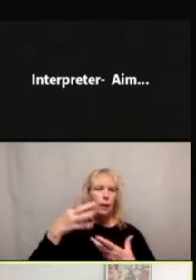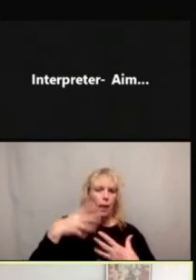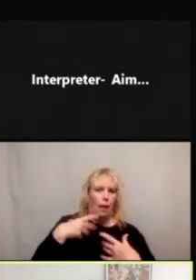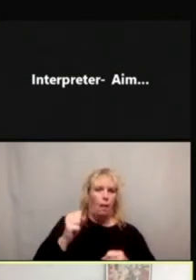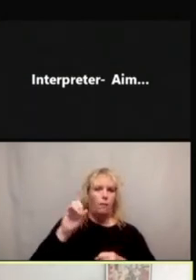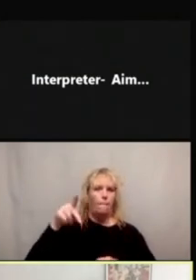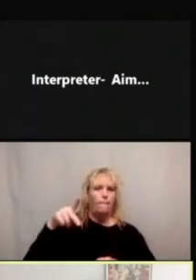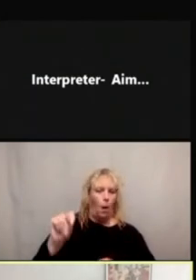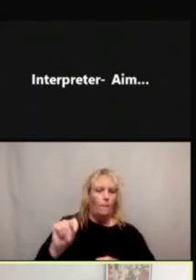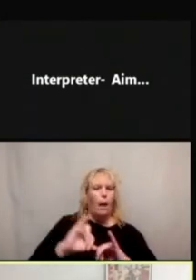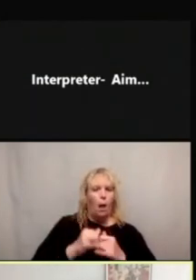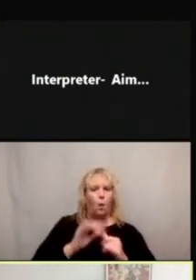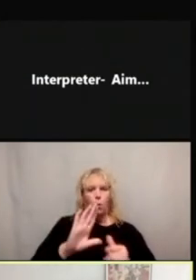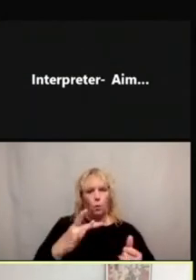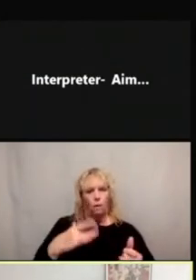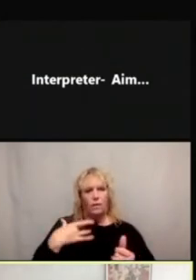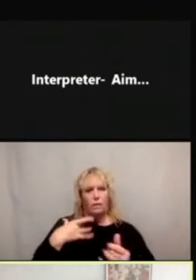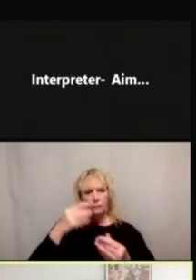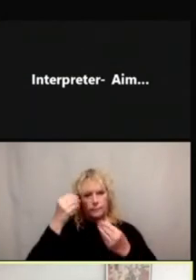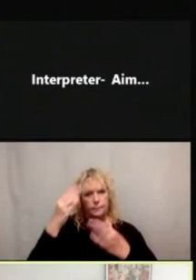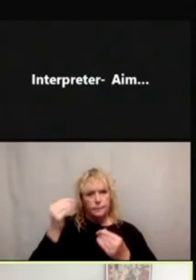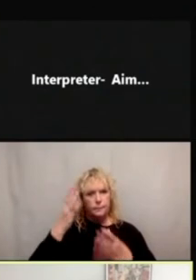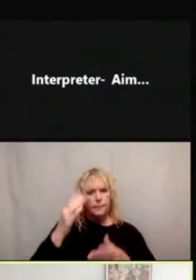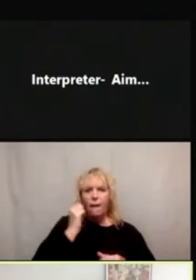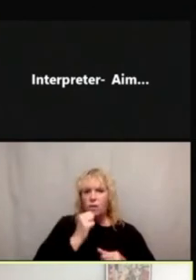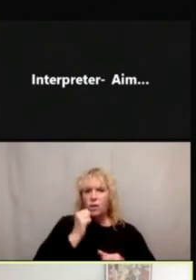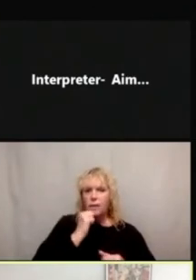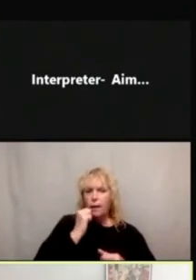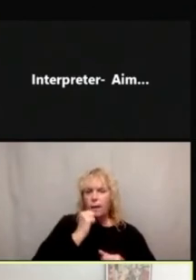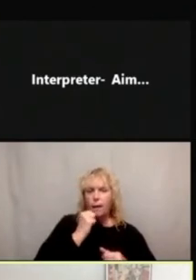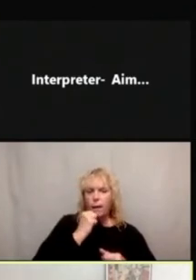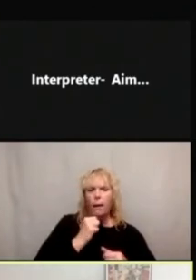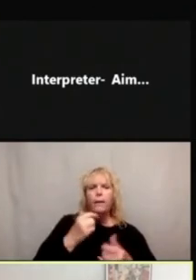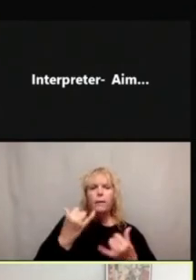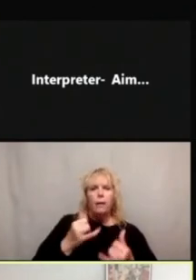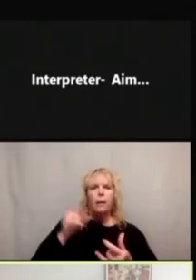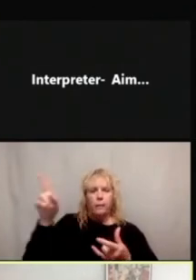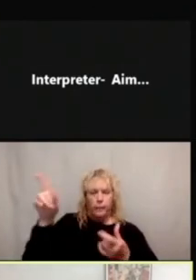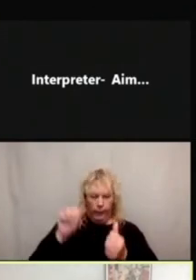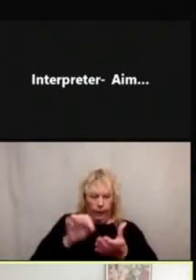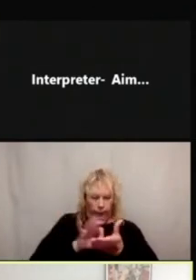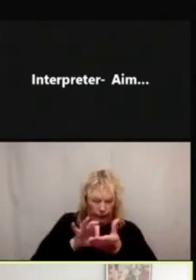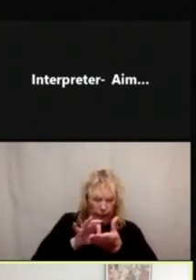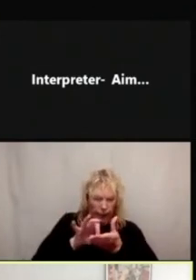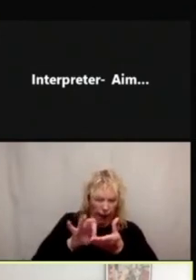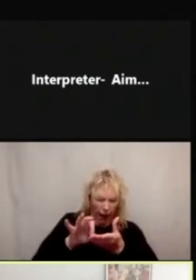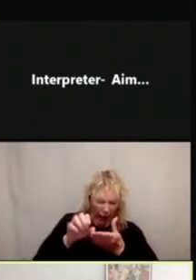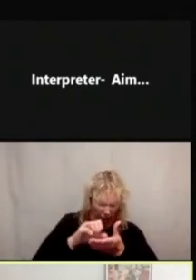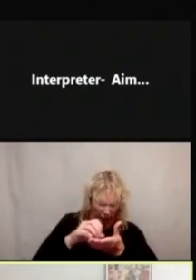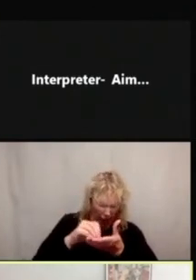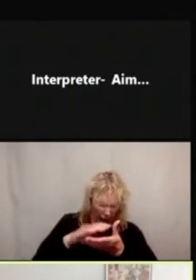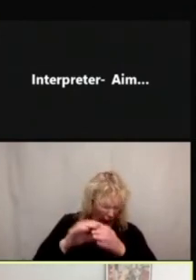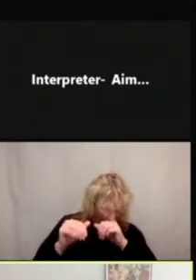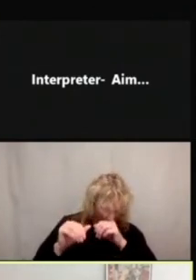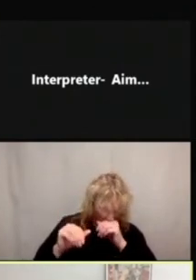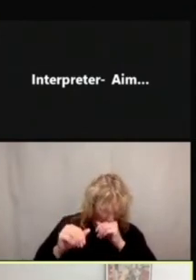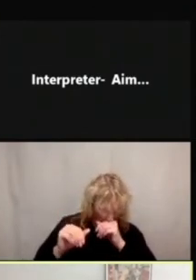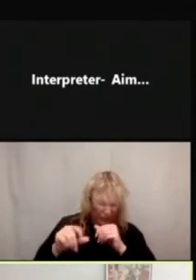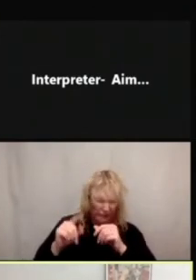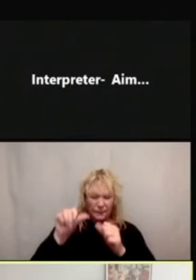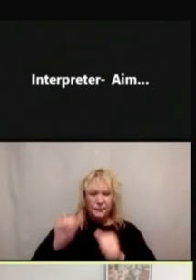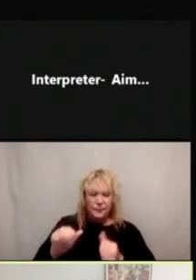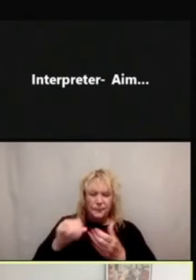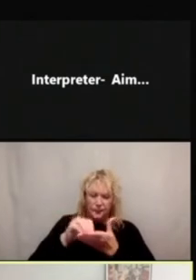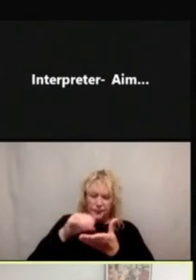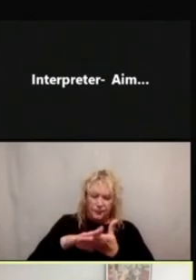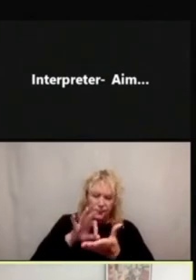is to get people reporting their symptoms every day so that the health department can keep track of COVID-19 cases in the